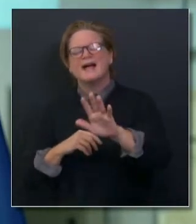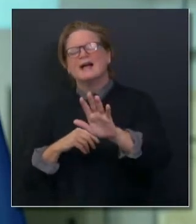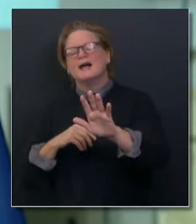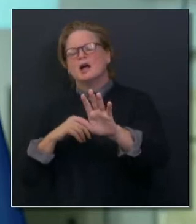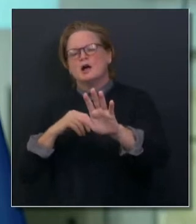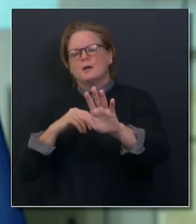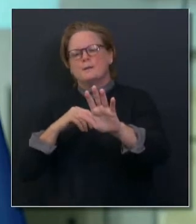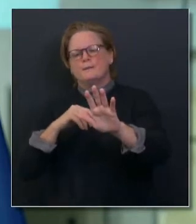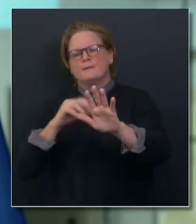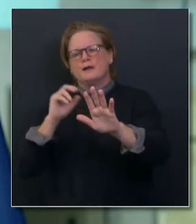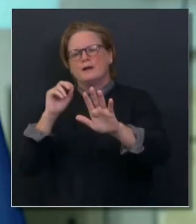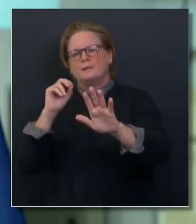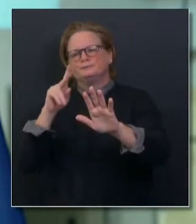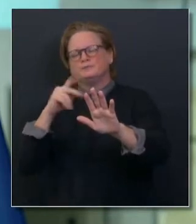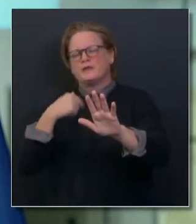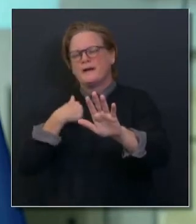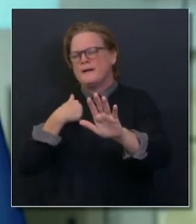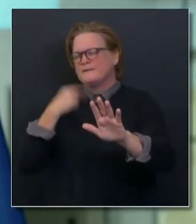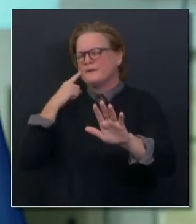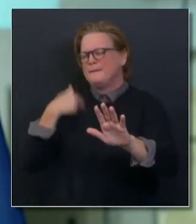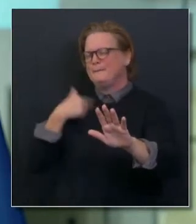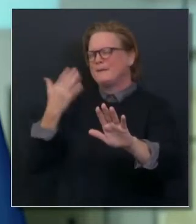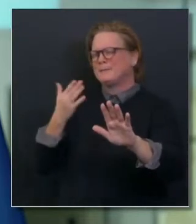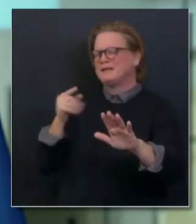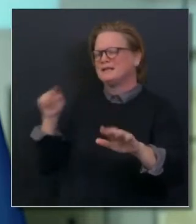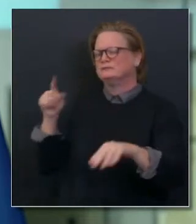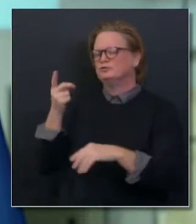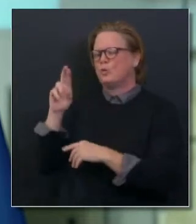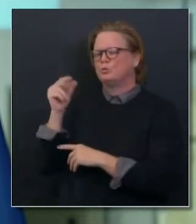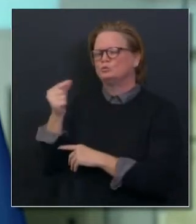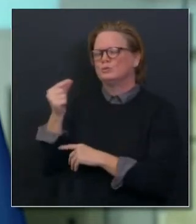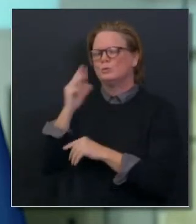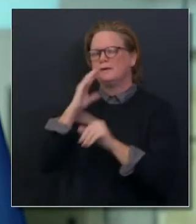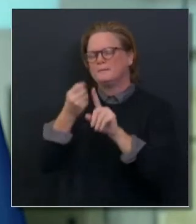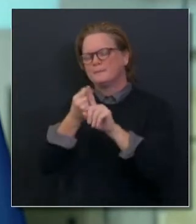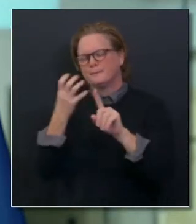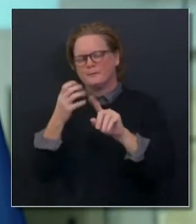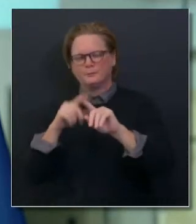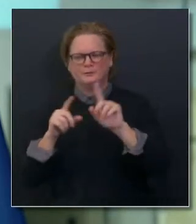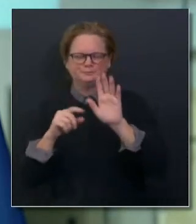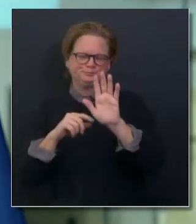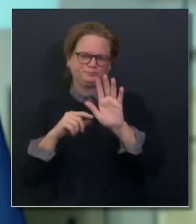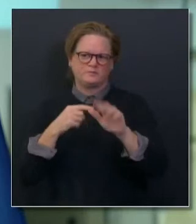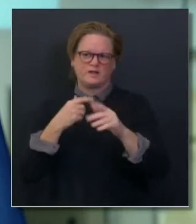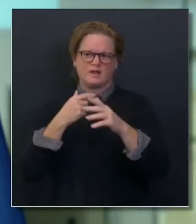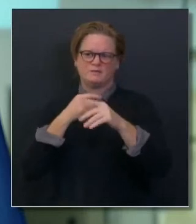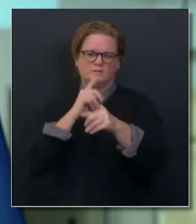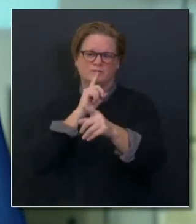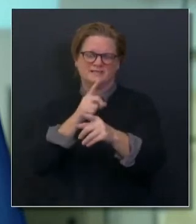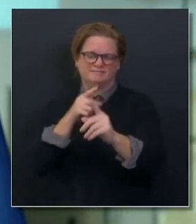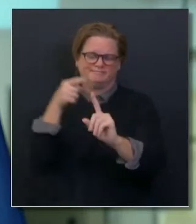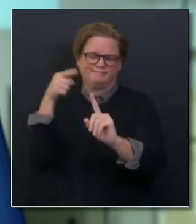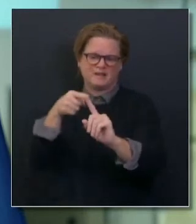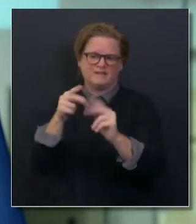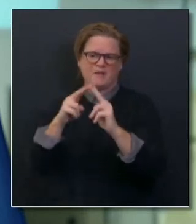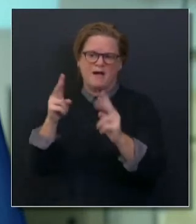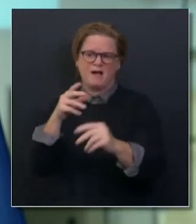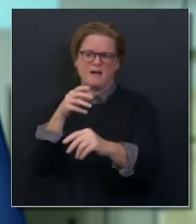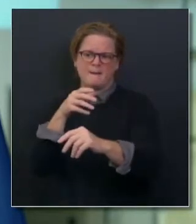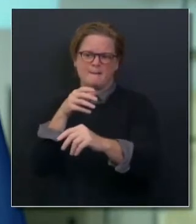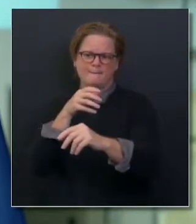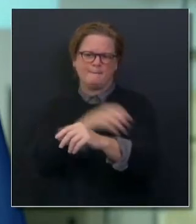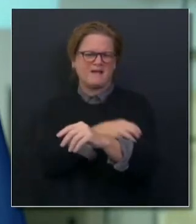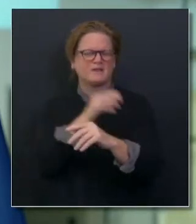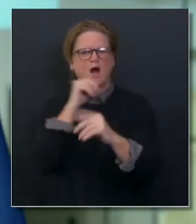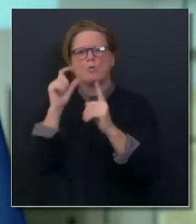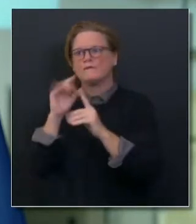Well, here's what's particularly powerful, not just interesting. Forgive the description there. Our